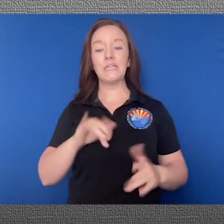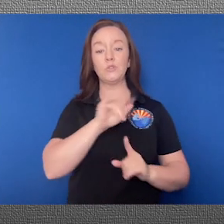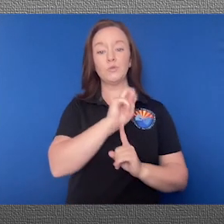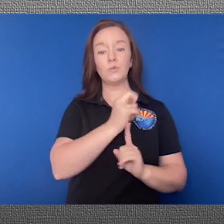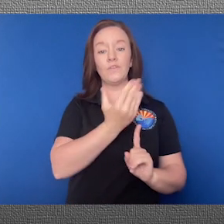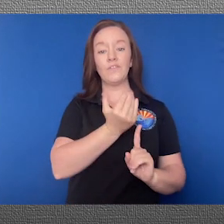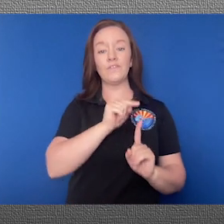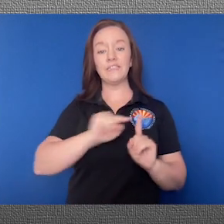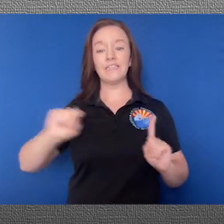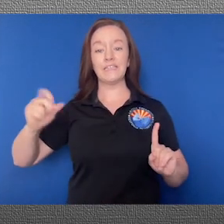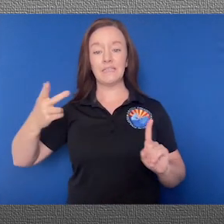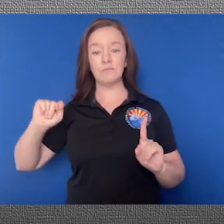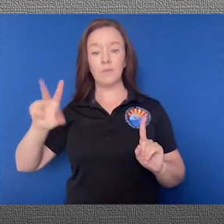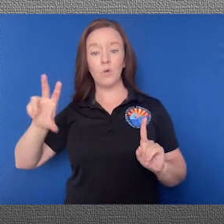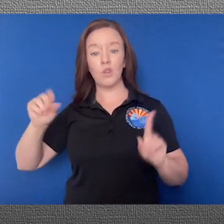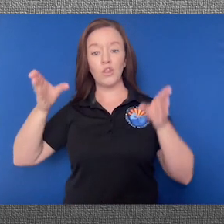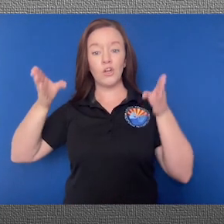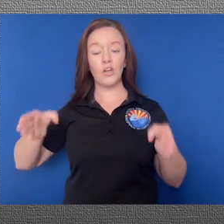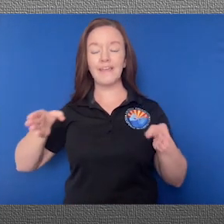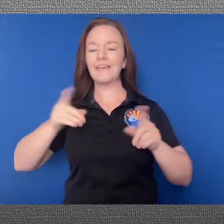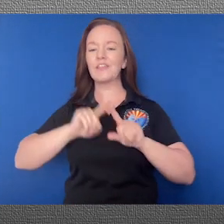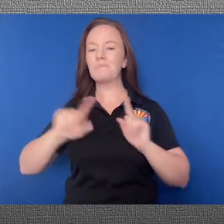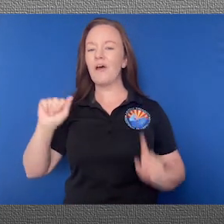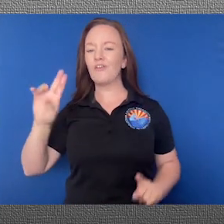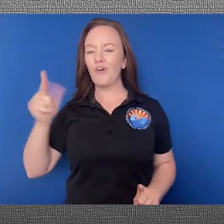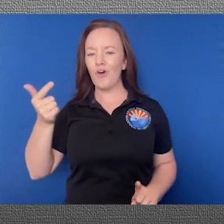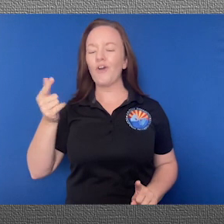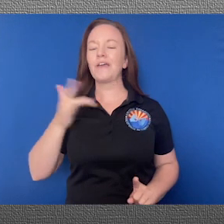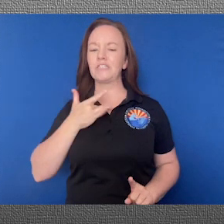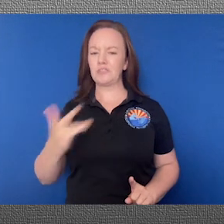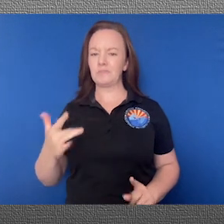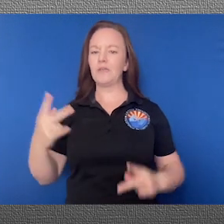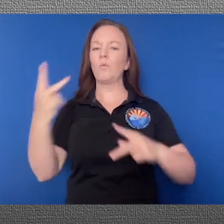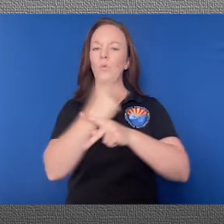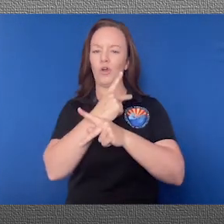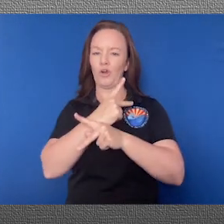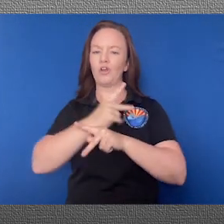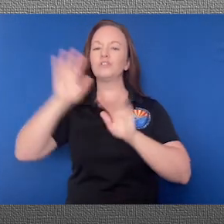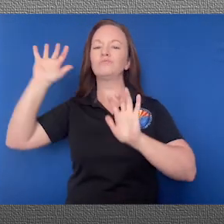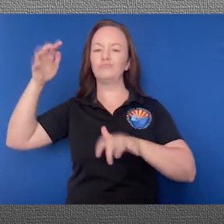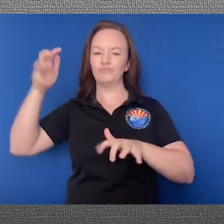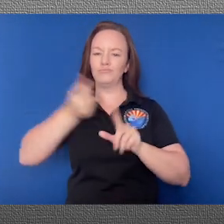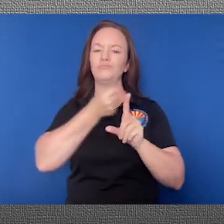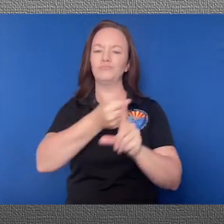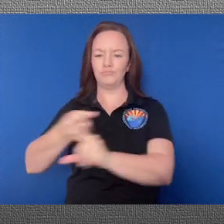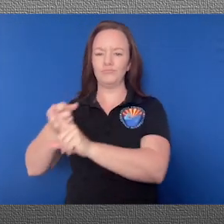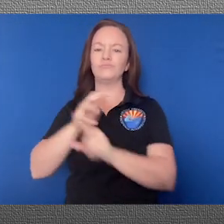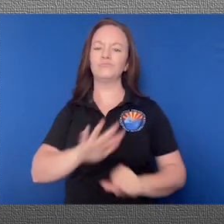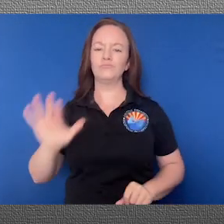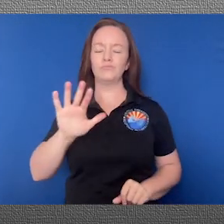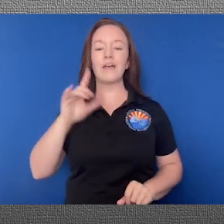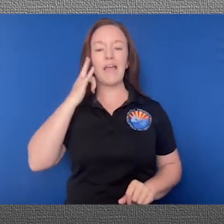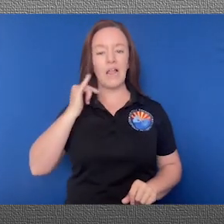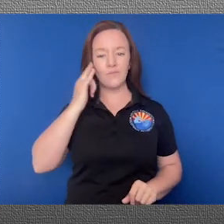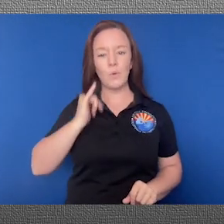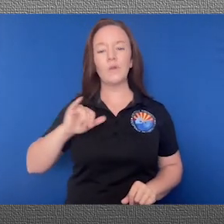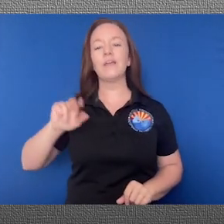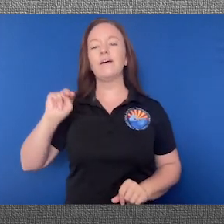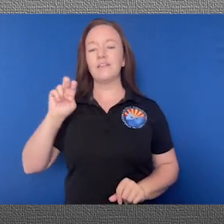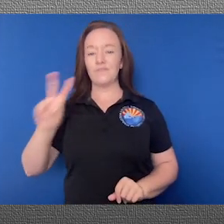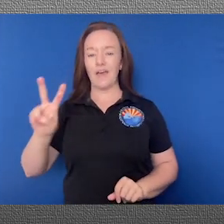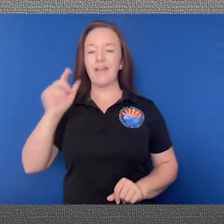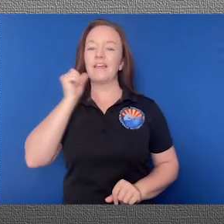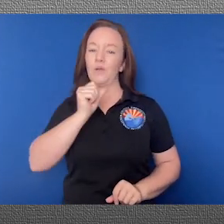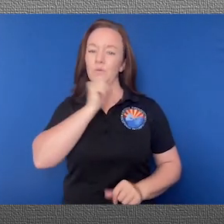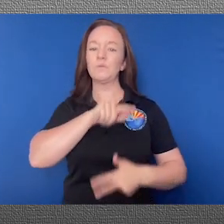15th through September 30th, August represents the peak in monsoonal flow and weather impacts for southeast California, southern